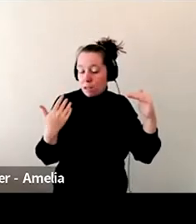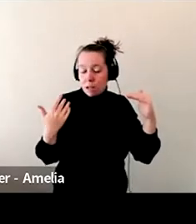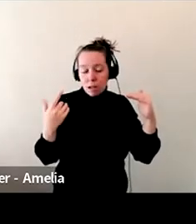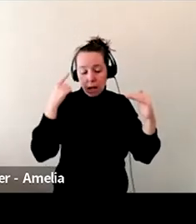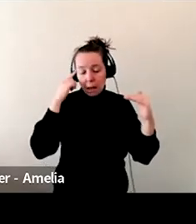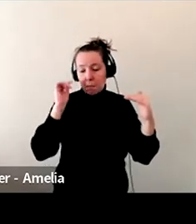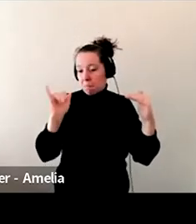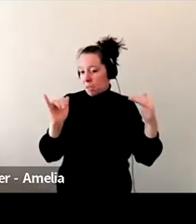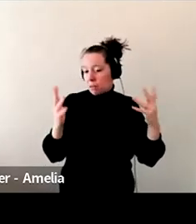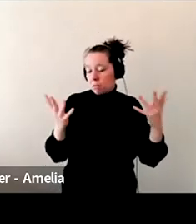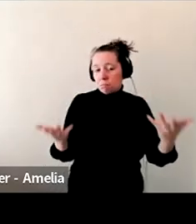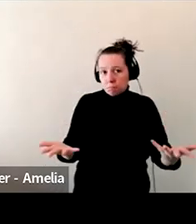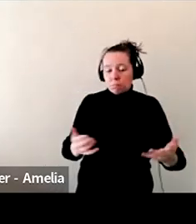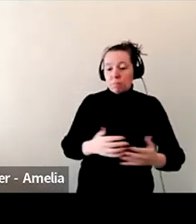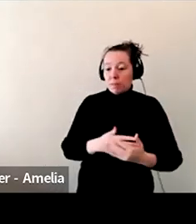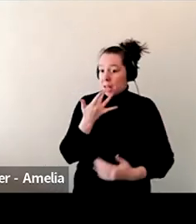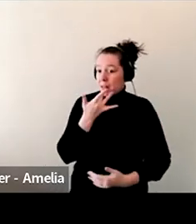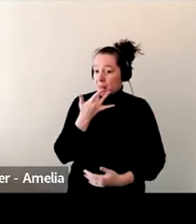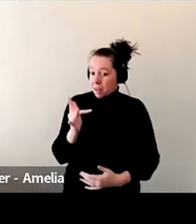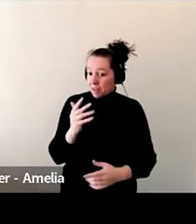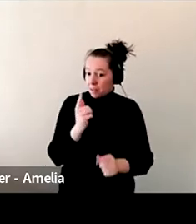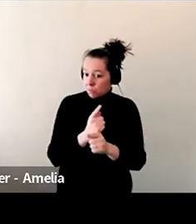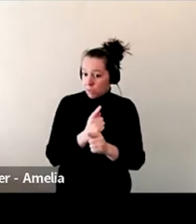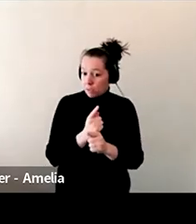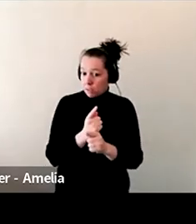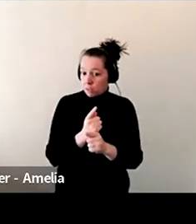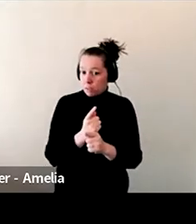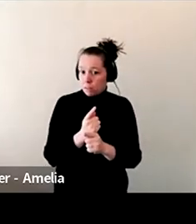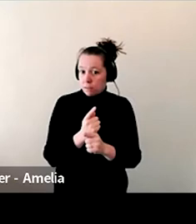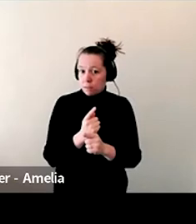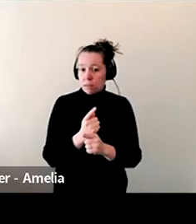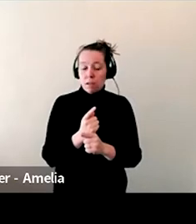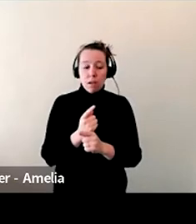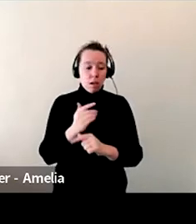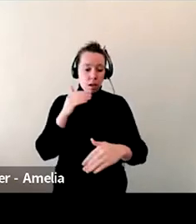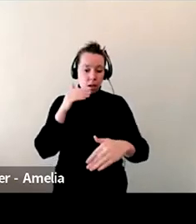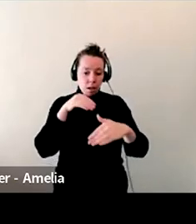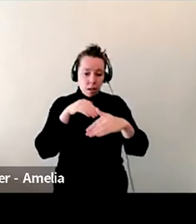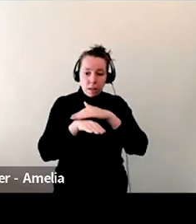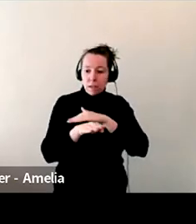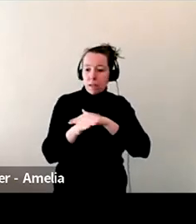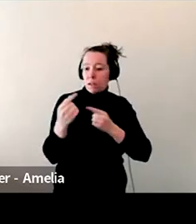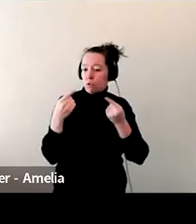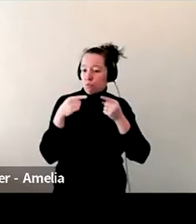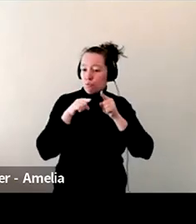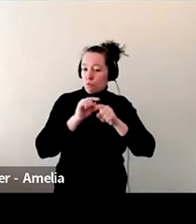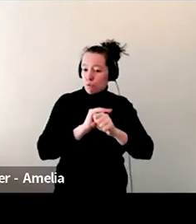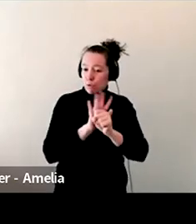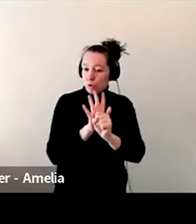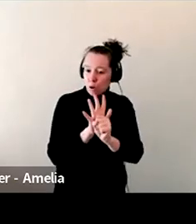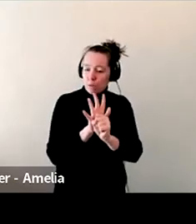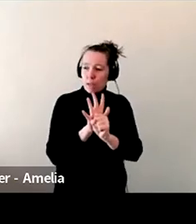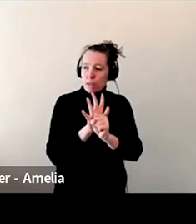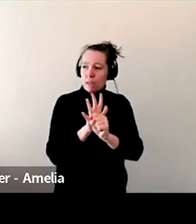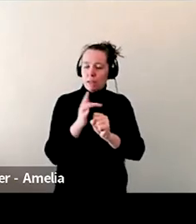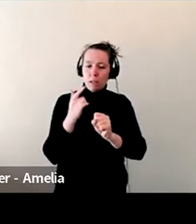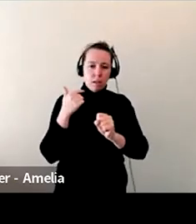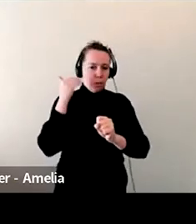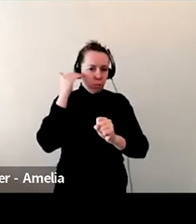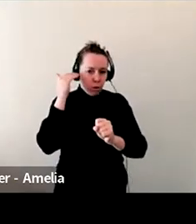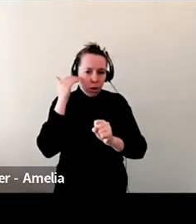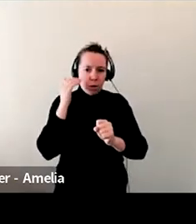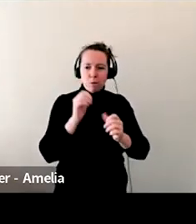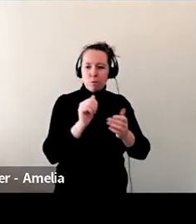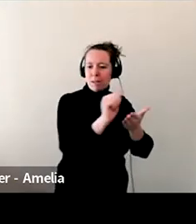think, you know, we're lucky because we have come into it with expectations of constantly sanitizing, of having